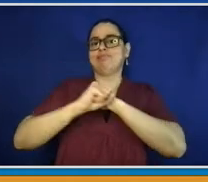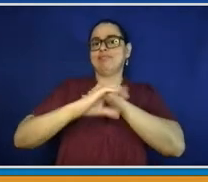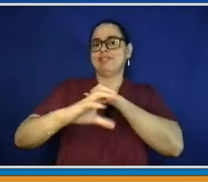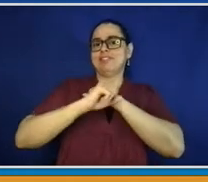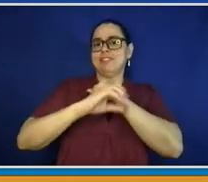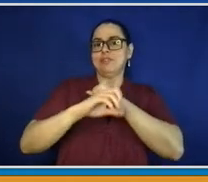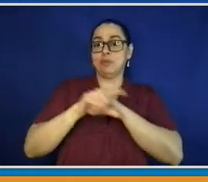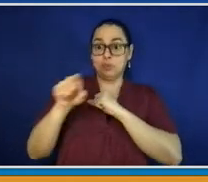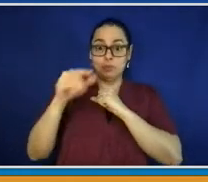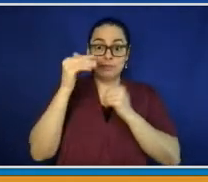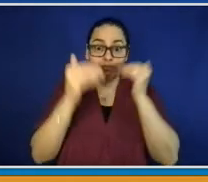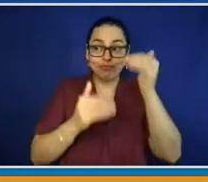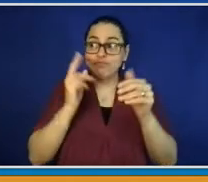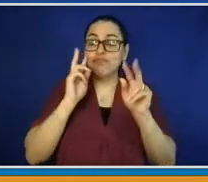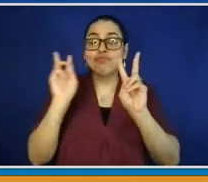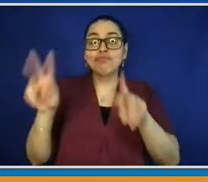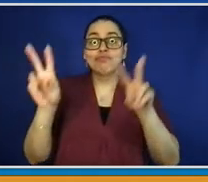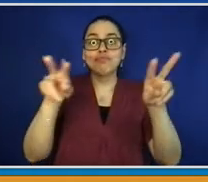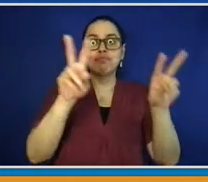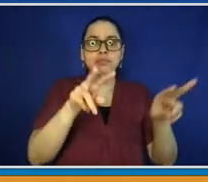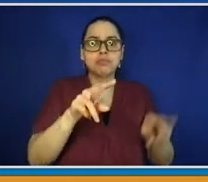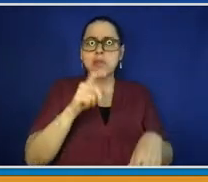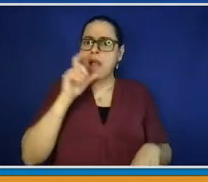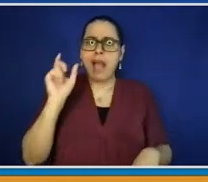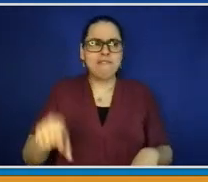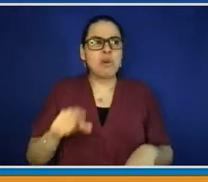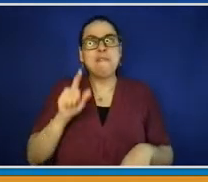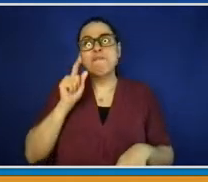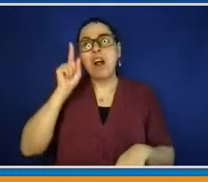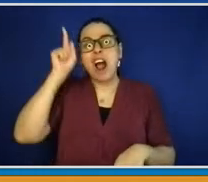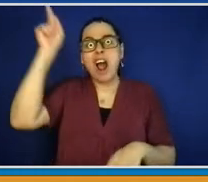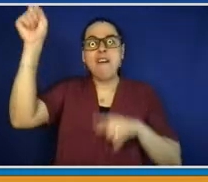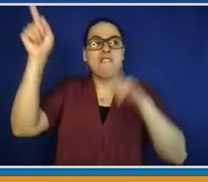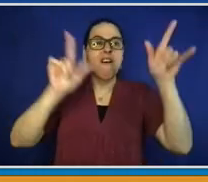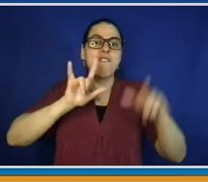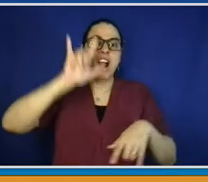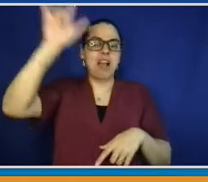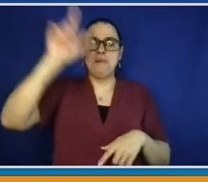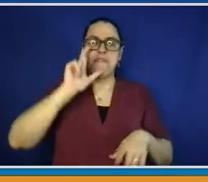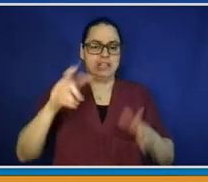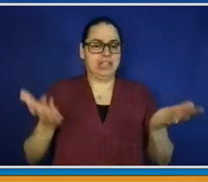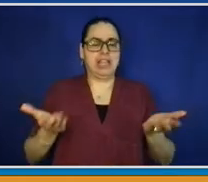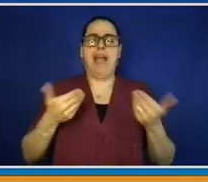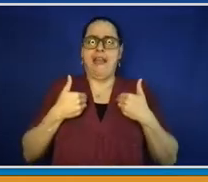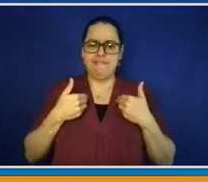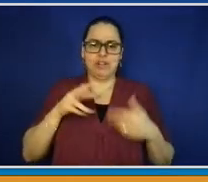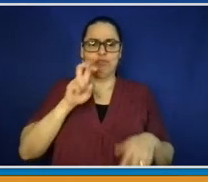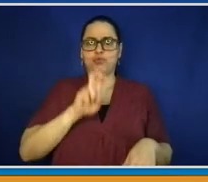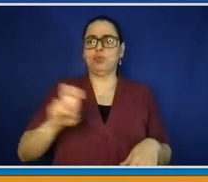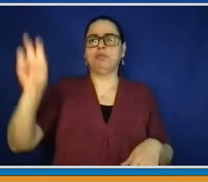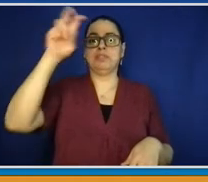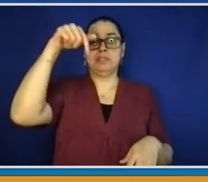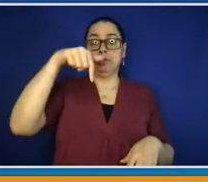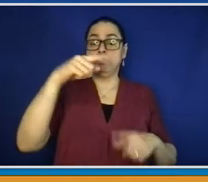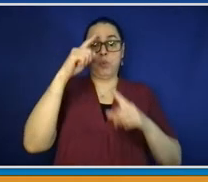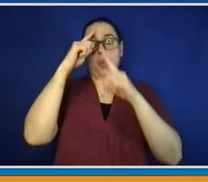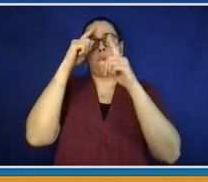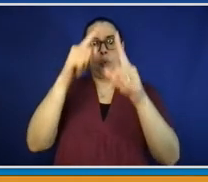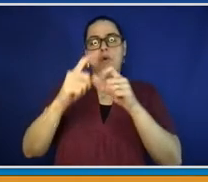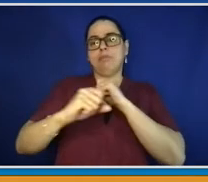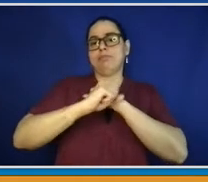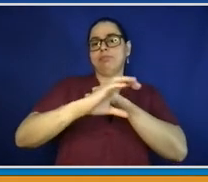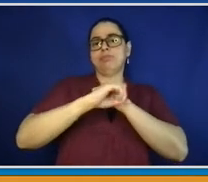unique to offer. Our new tourism initiative, Go Beyond Without Going Far, is an extension of our existing Beyond campaign.